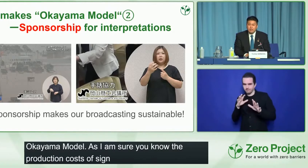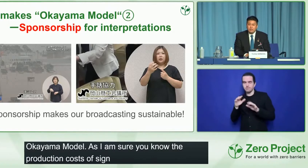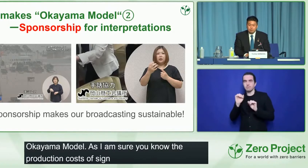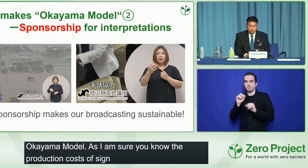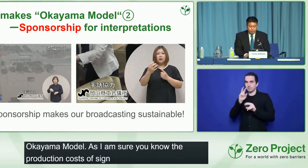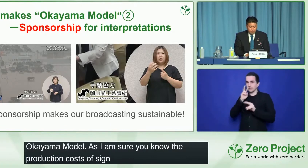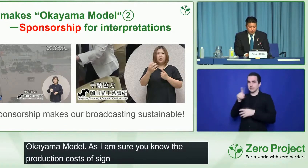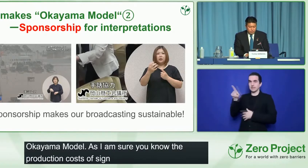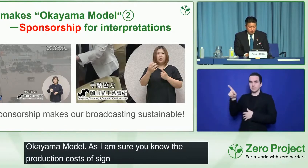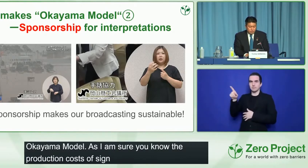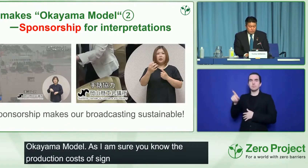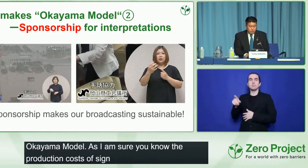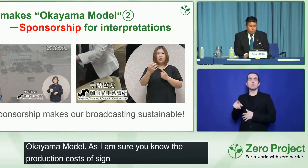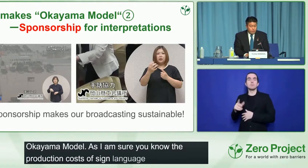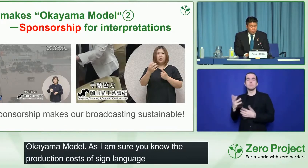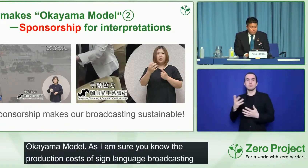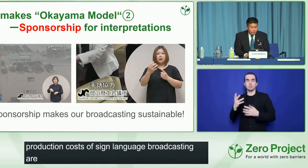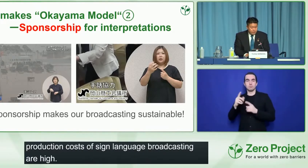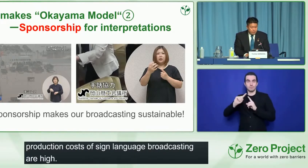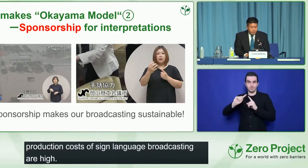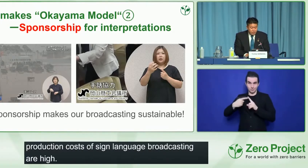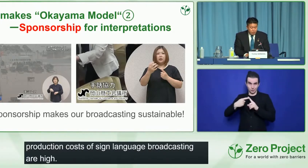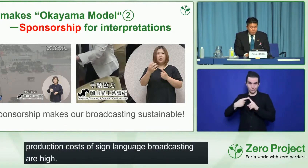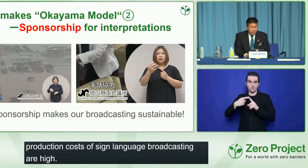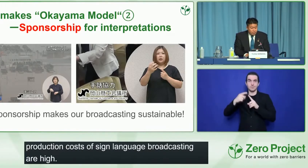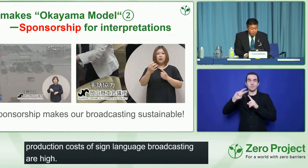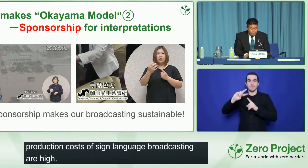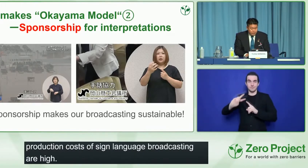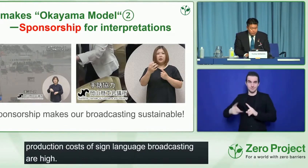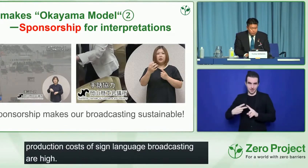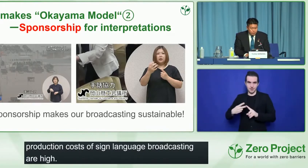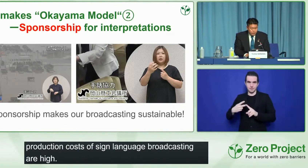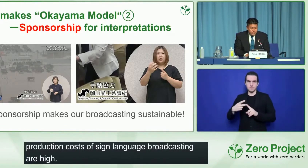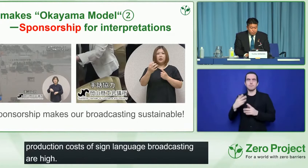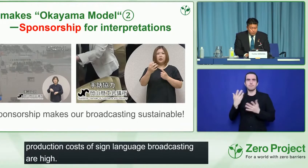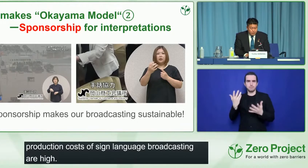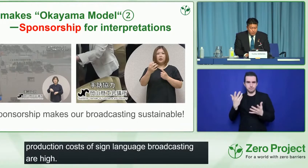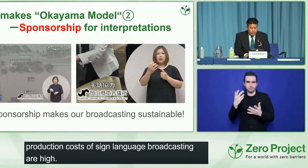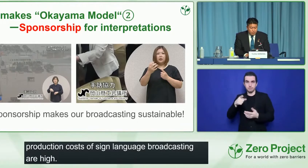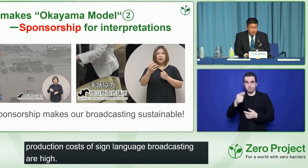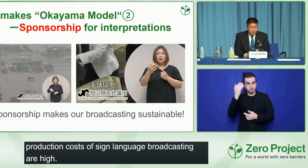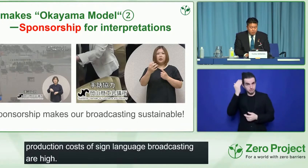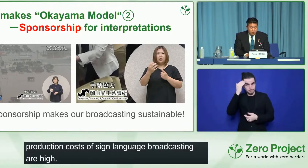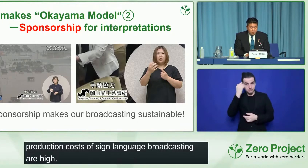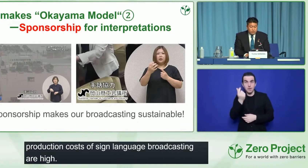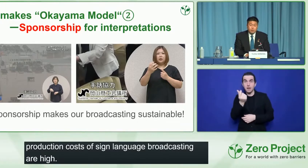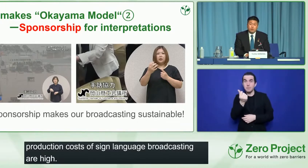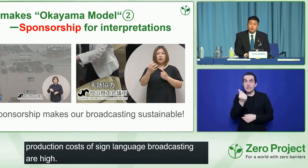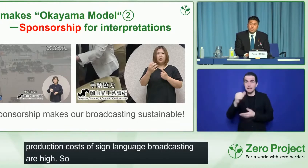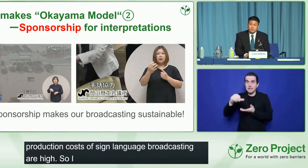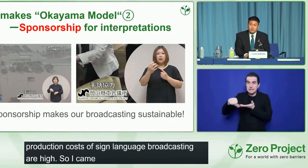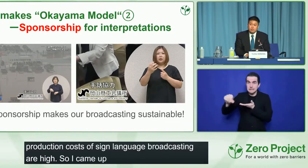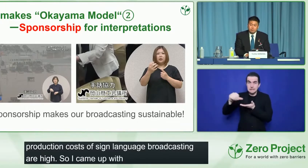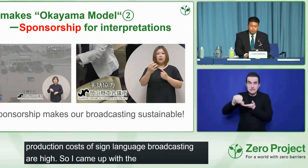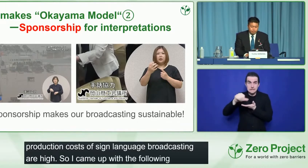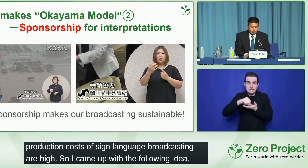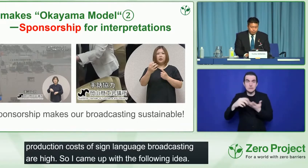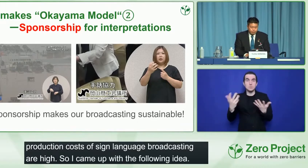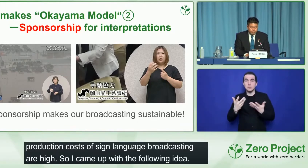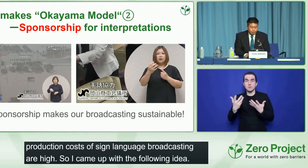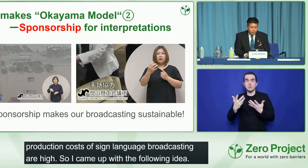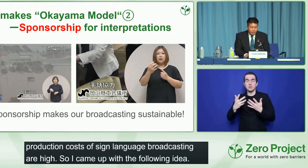idea. We displayed the name of companies which sponsor our sign language broadcasting.